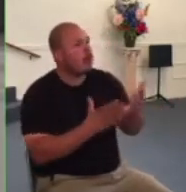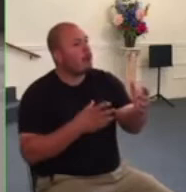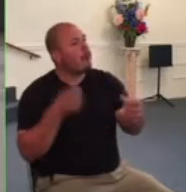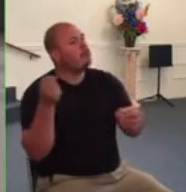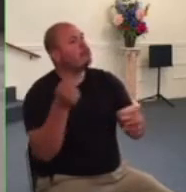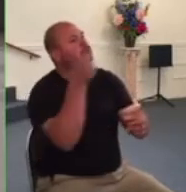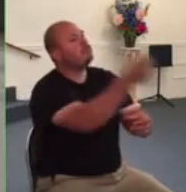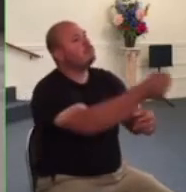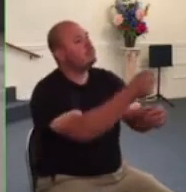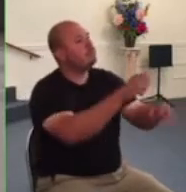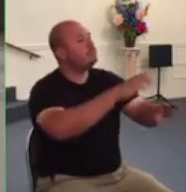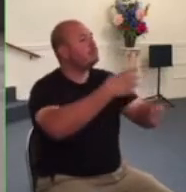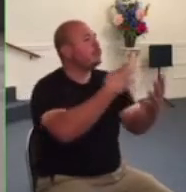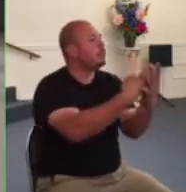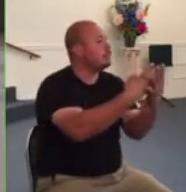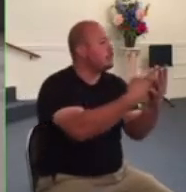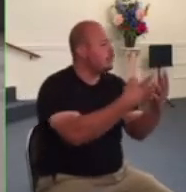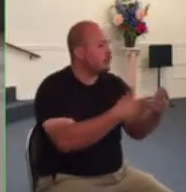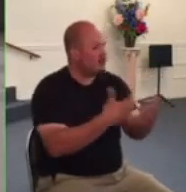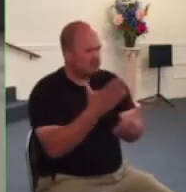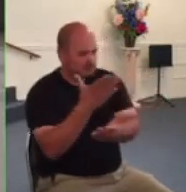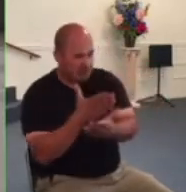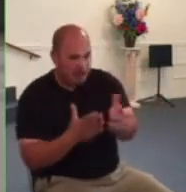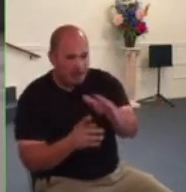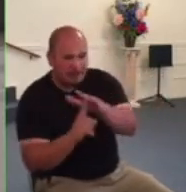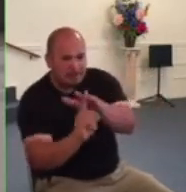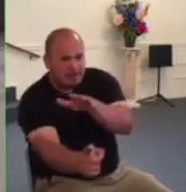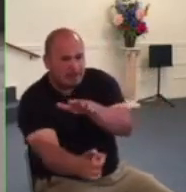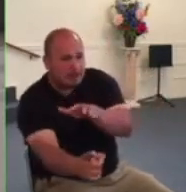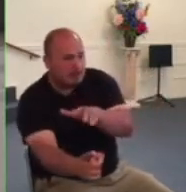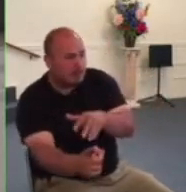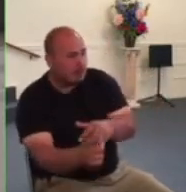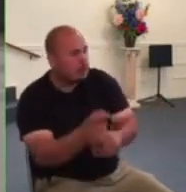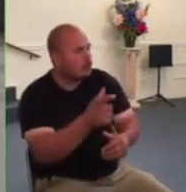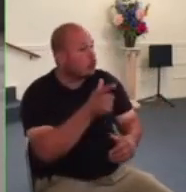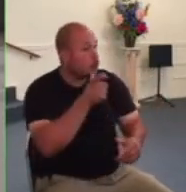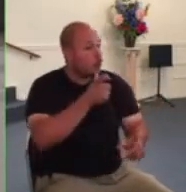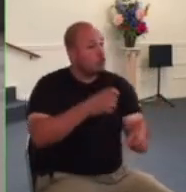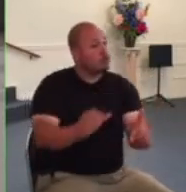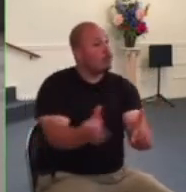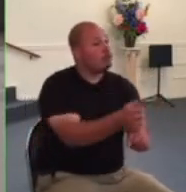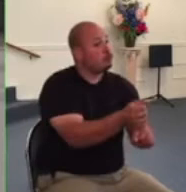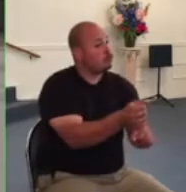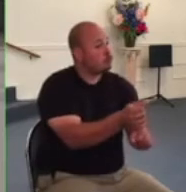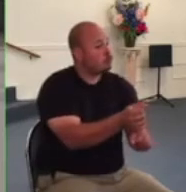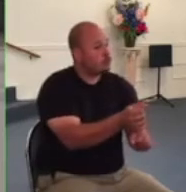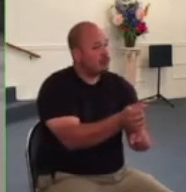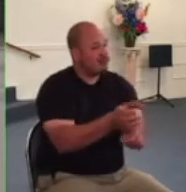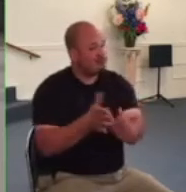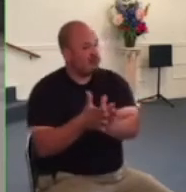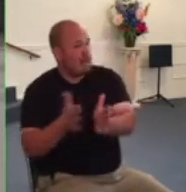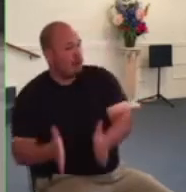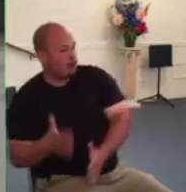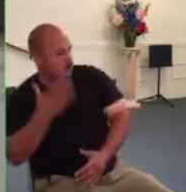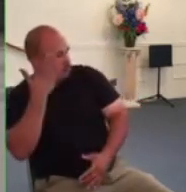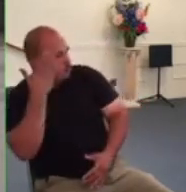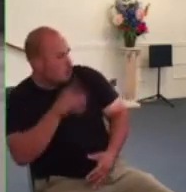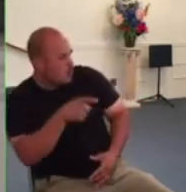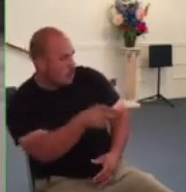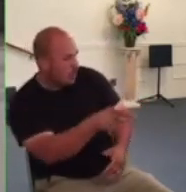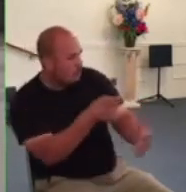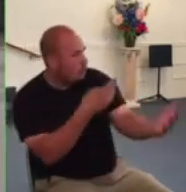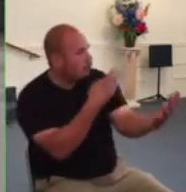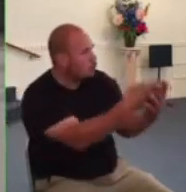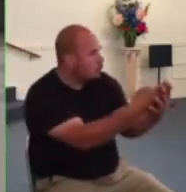mysteriously some escaped those who had been captured their neighbors often didn't know if they'd been imprisoned or